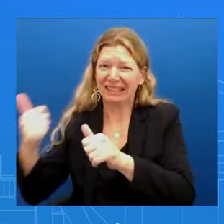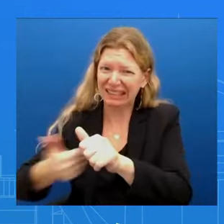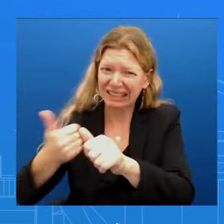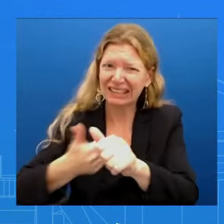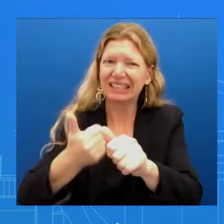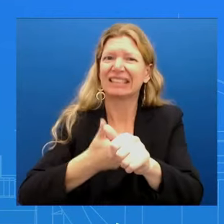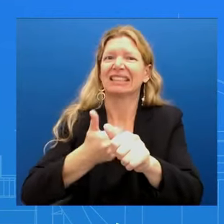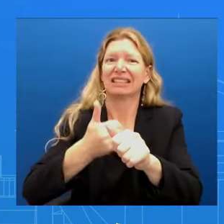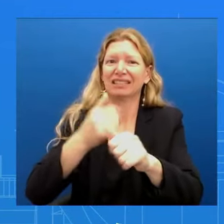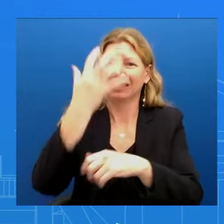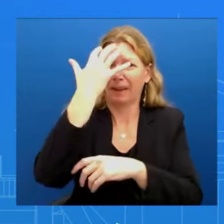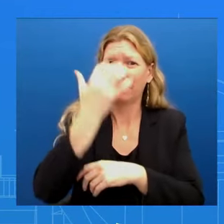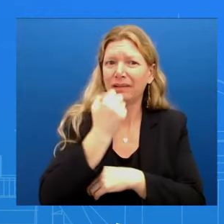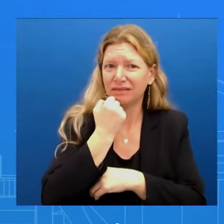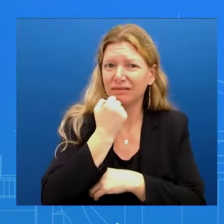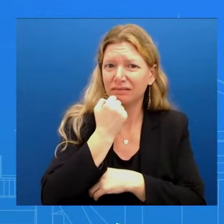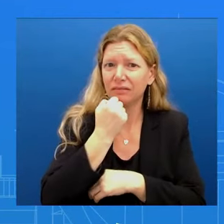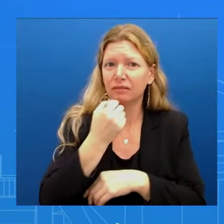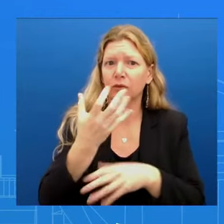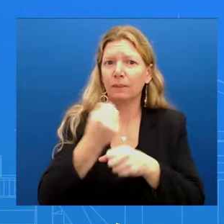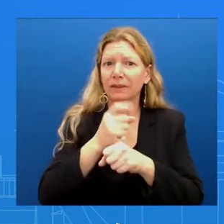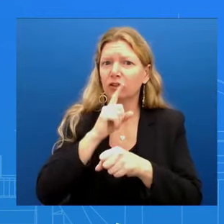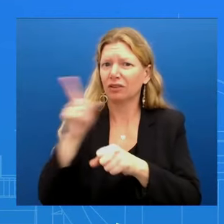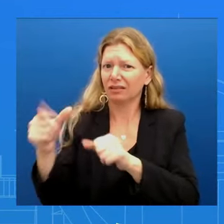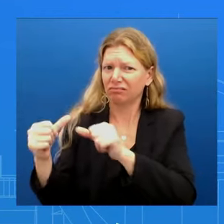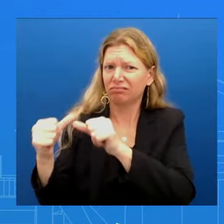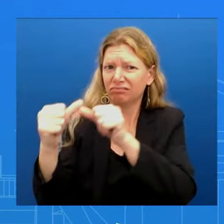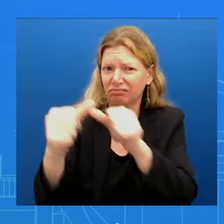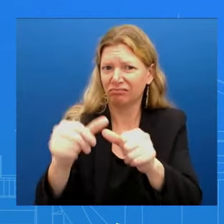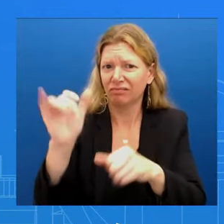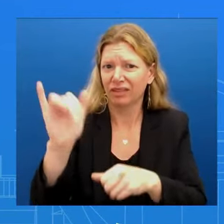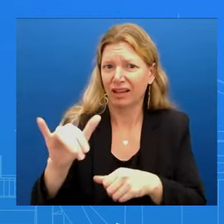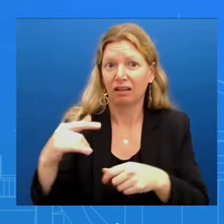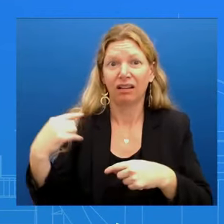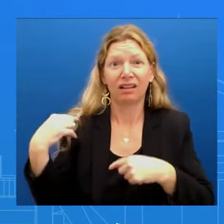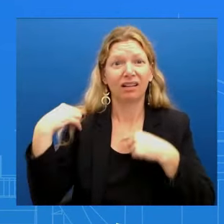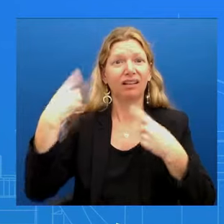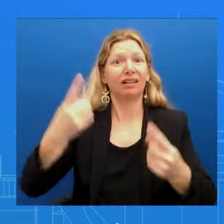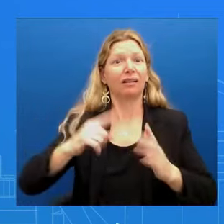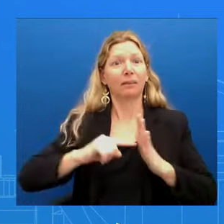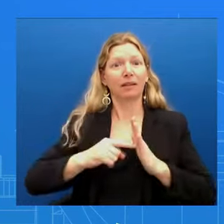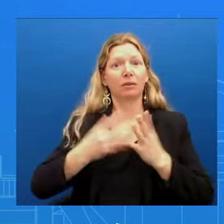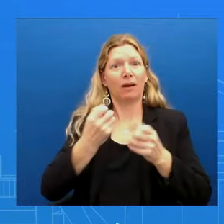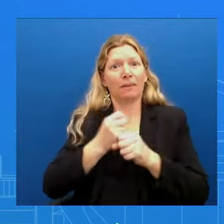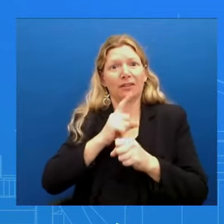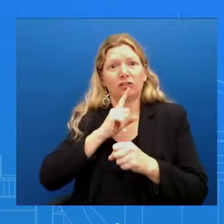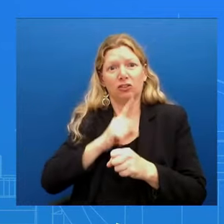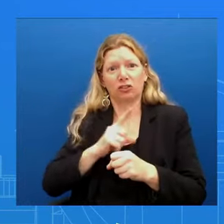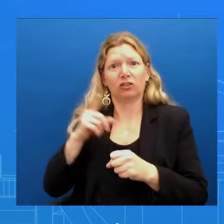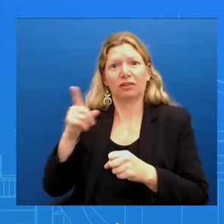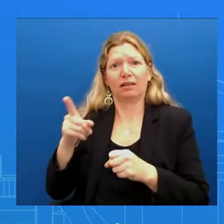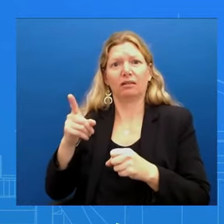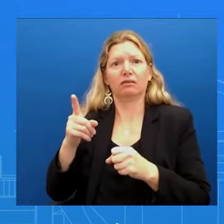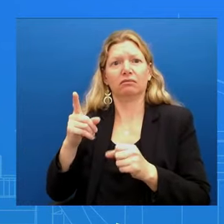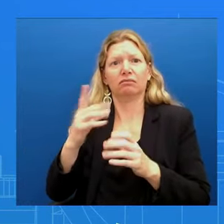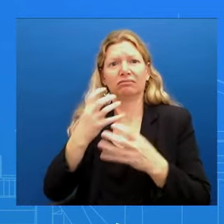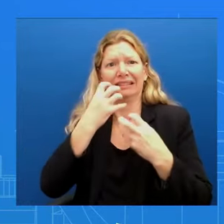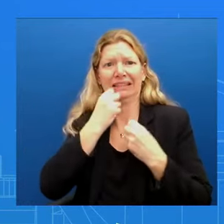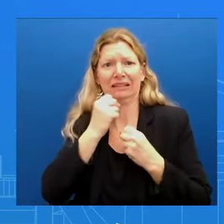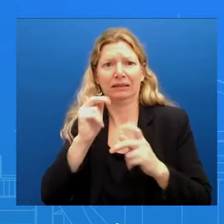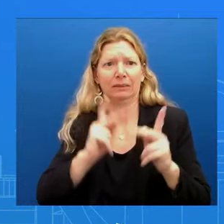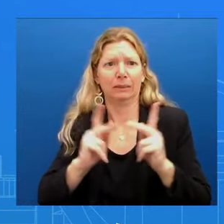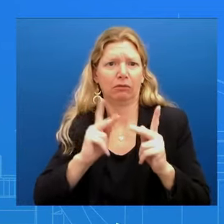fully accounts for the preservation of innocent life and civilian infrastructure And just since the President is about to meet with a close ally